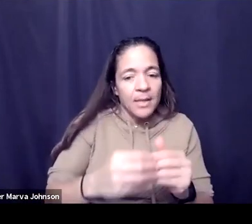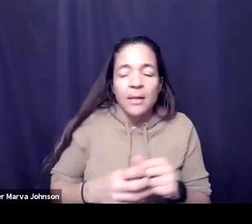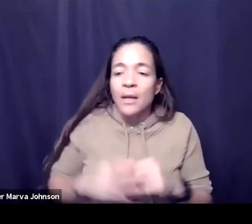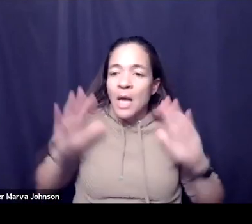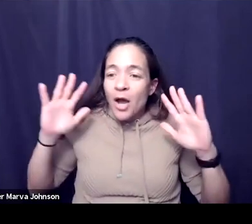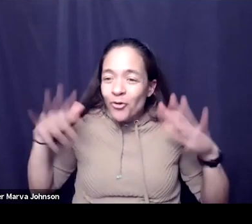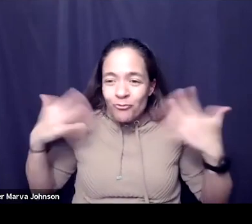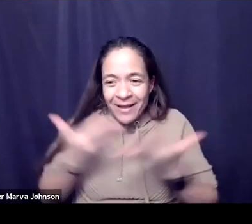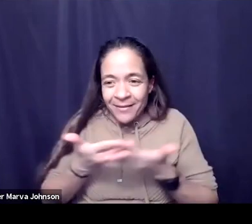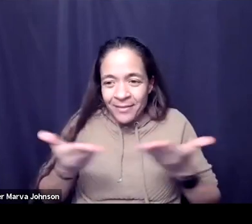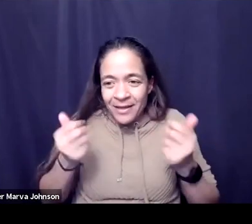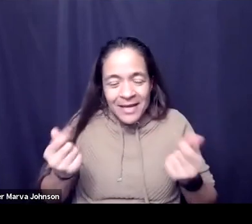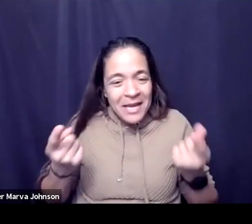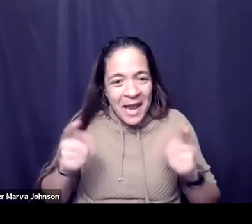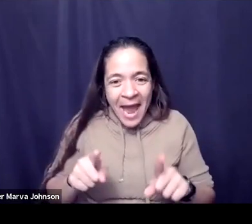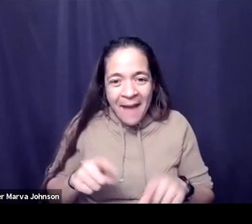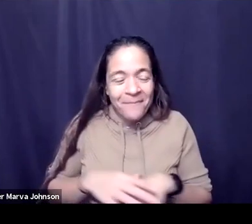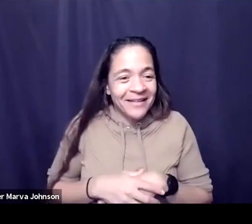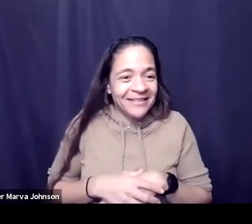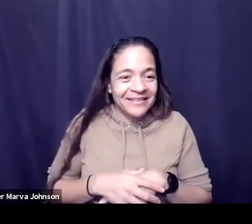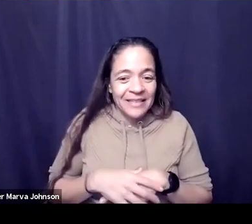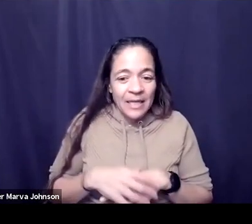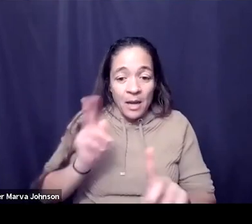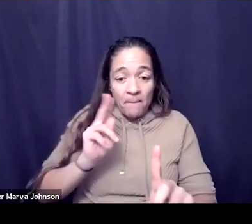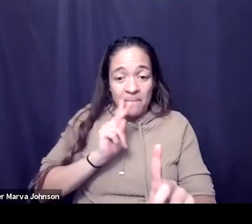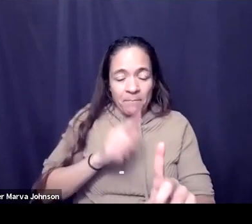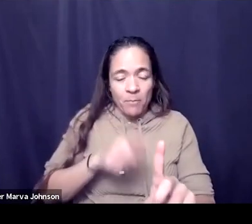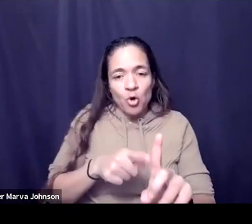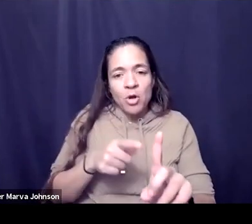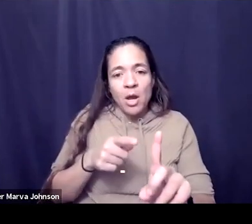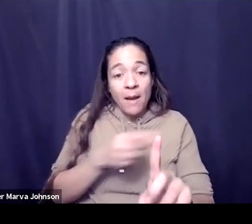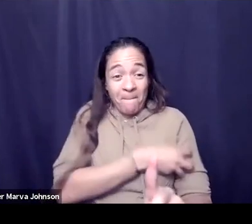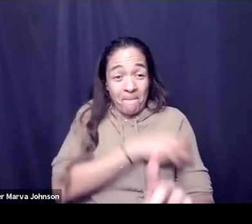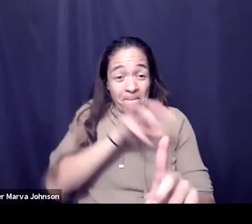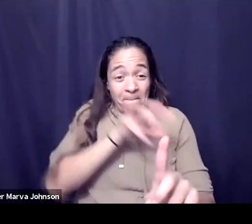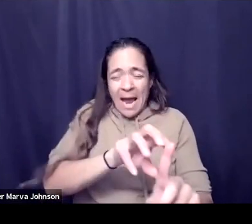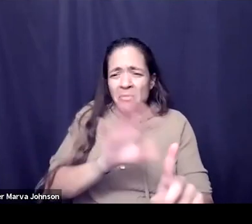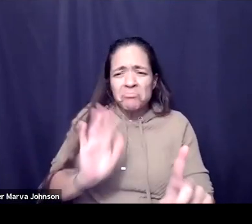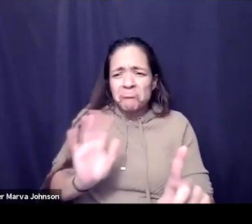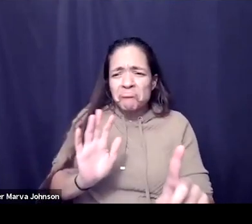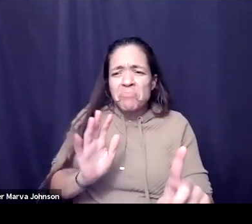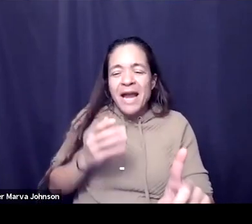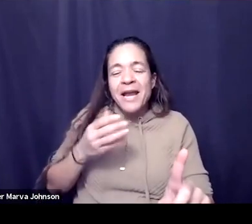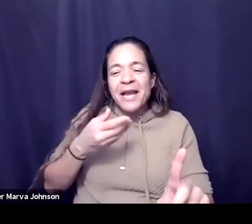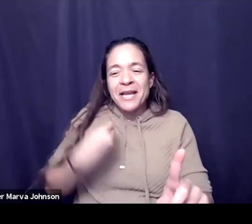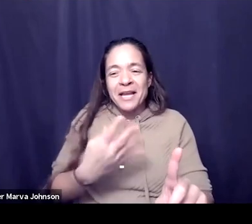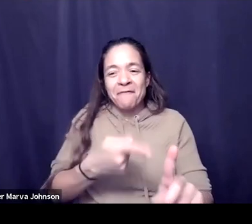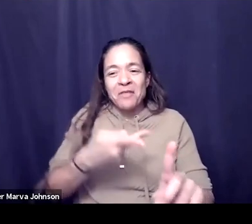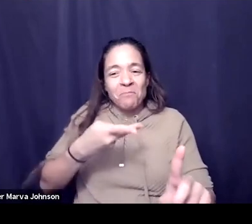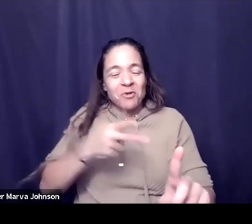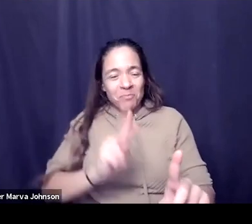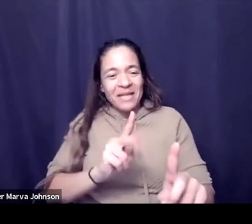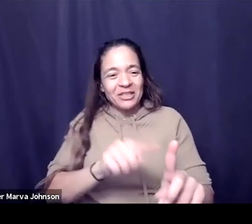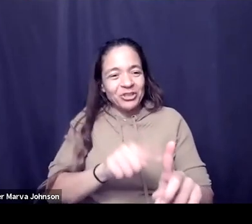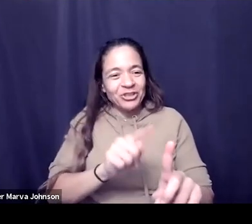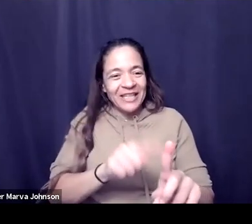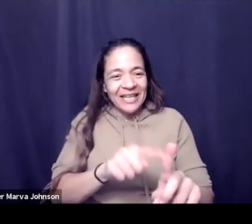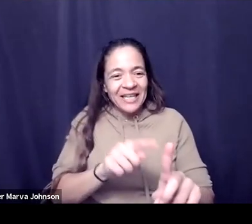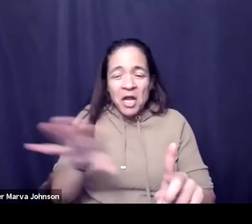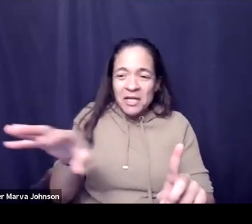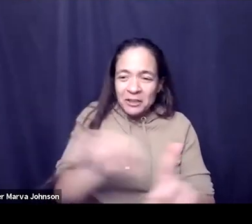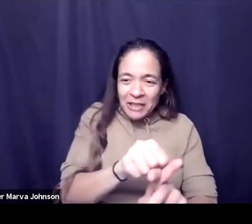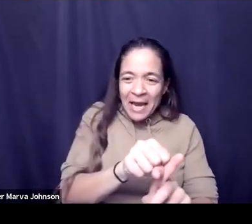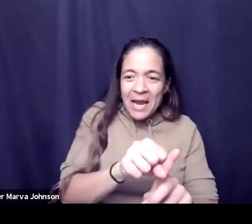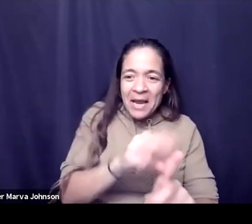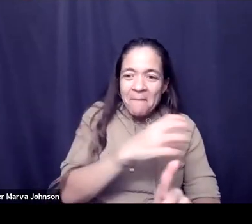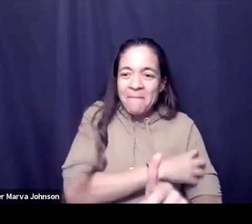you when you empower you give people a little bit of power or permission maybe is really what we're in the business of doing just giving people permission to go take some power and build something and